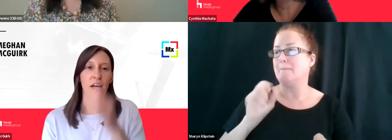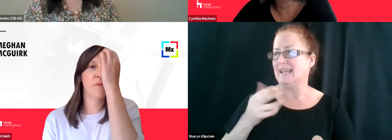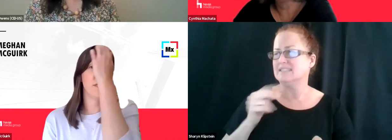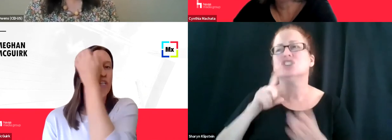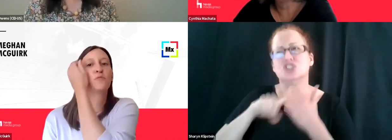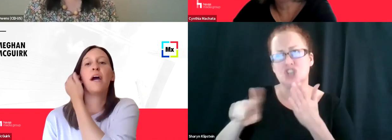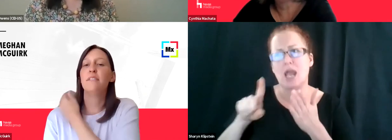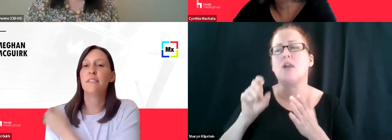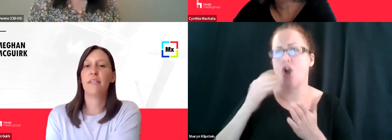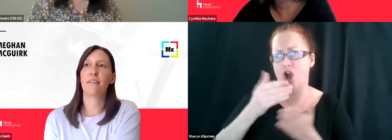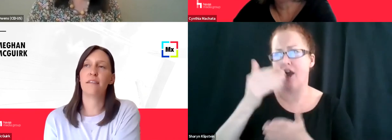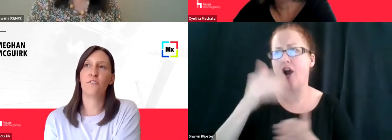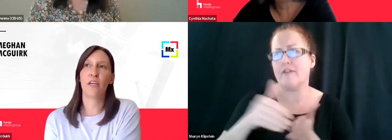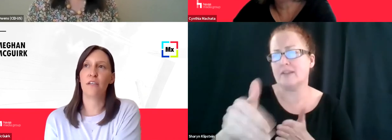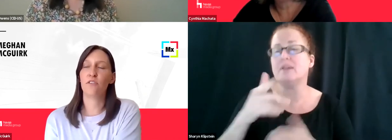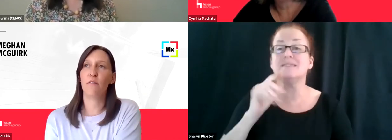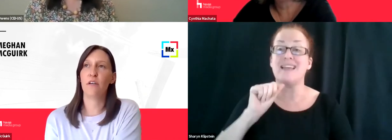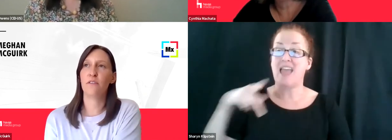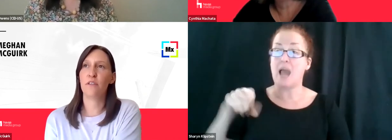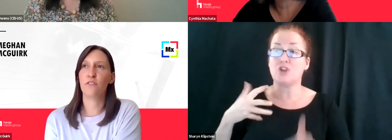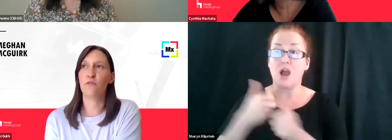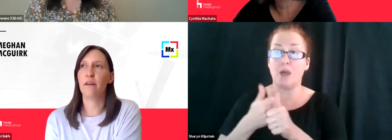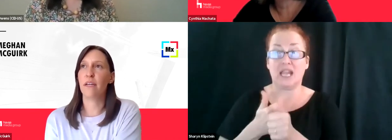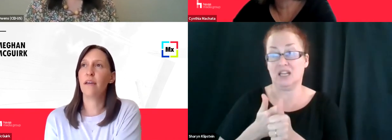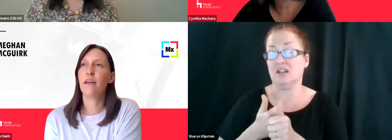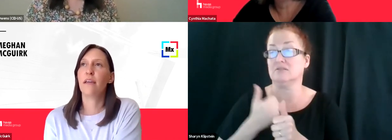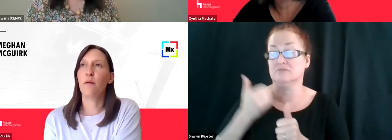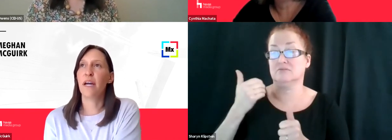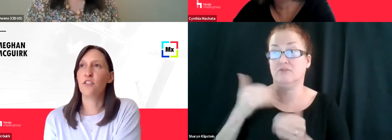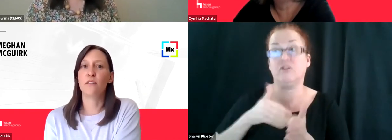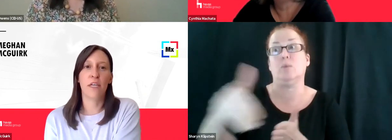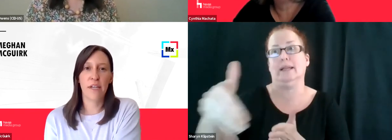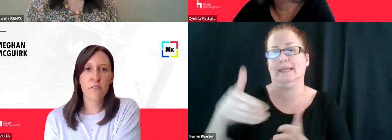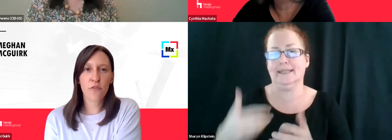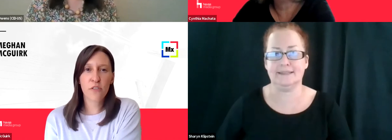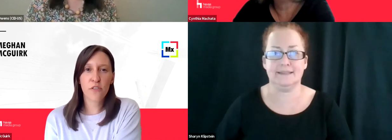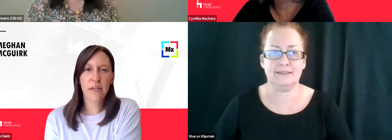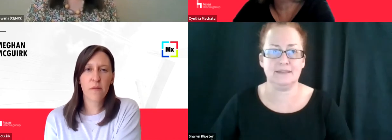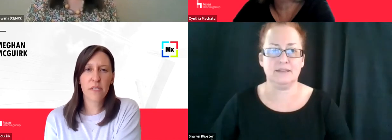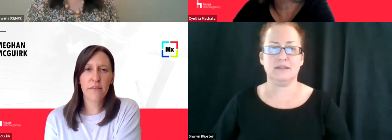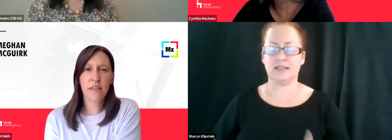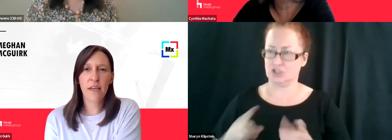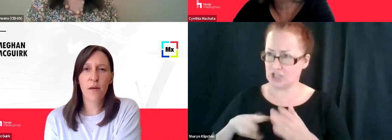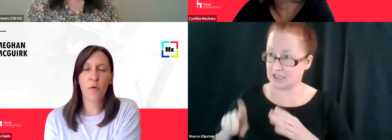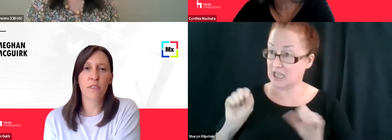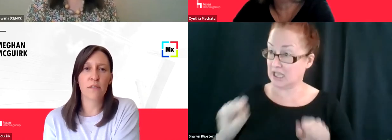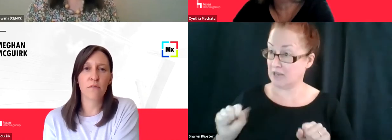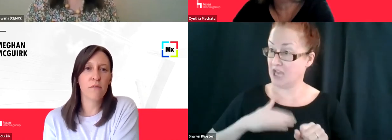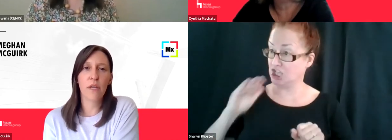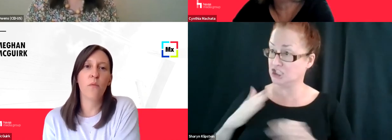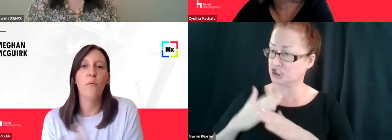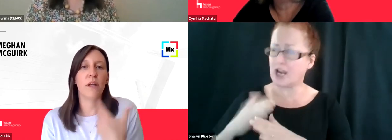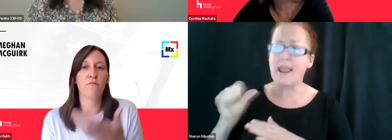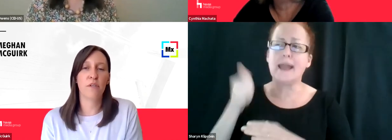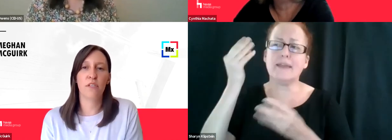all the time and they change privacy settings. They change. I would also think too about like, can my child give any information about themselves on the app or is it